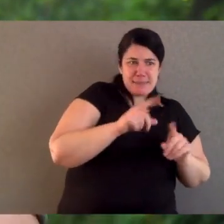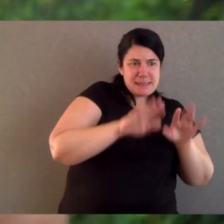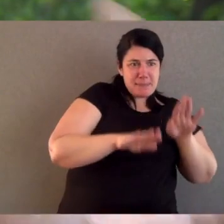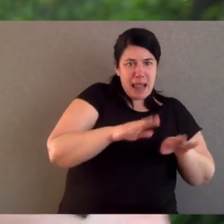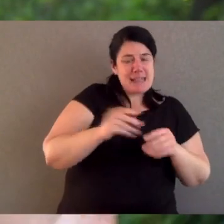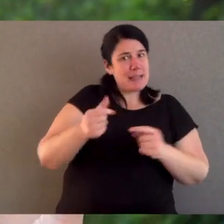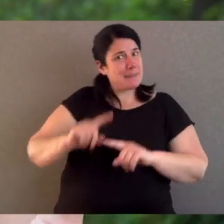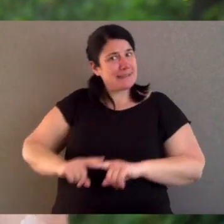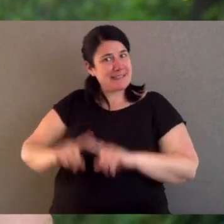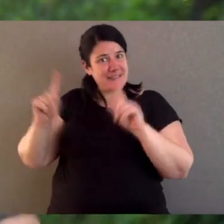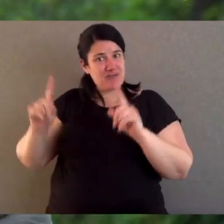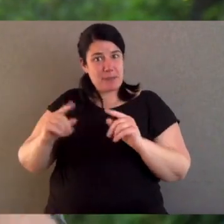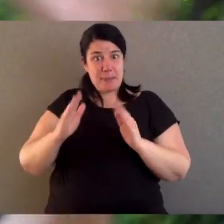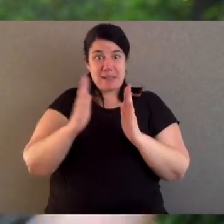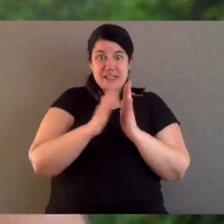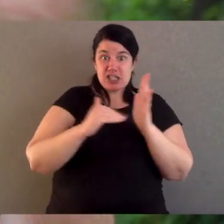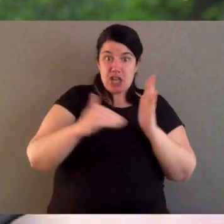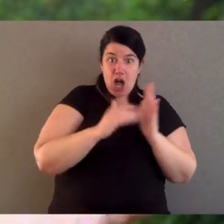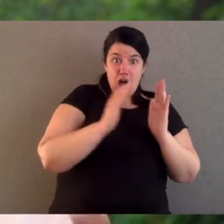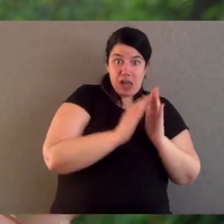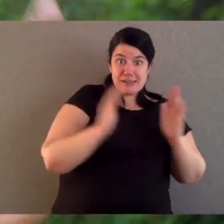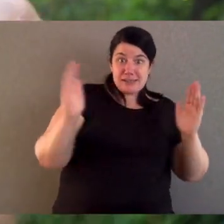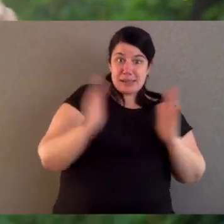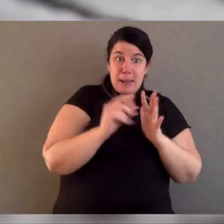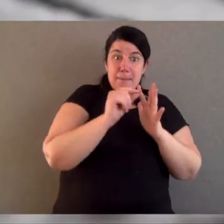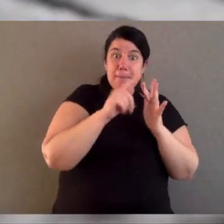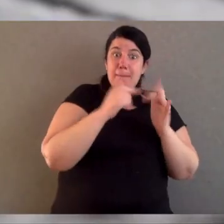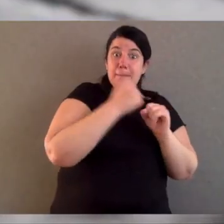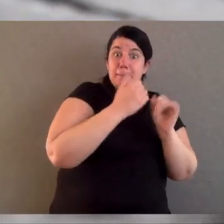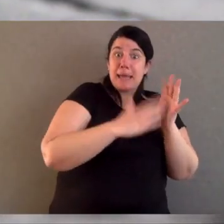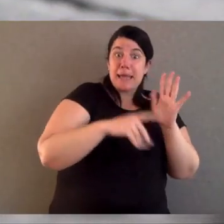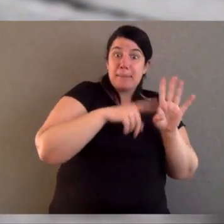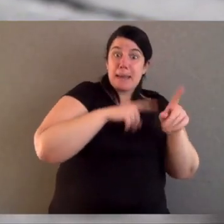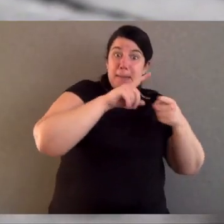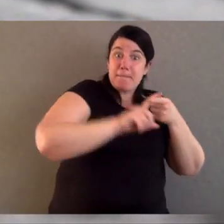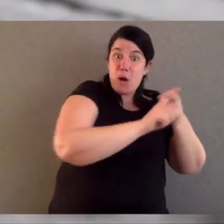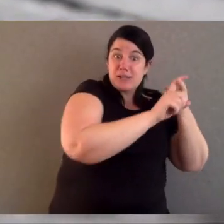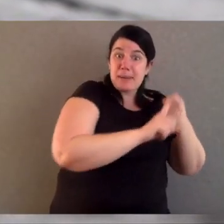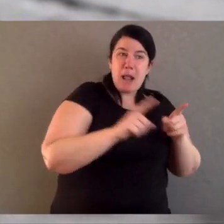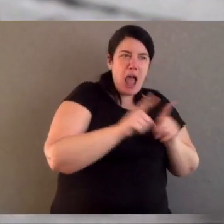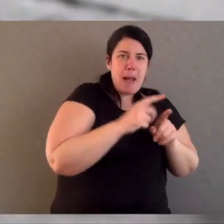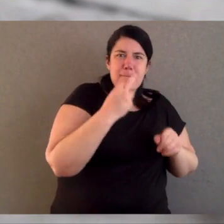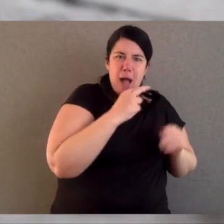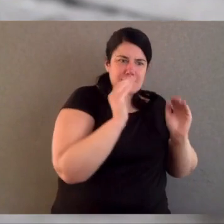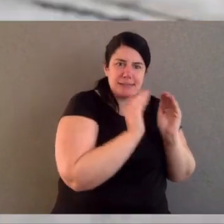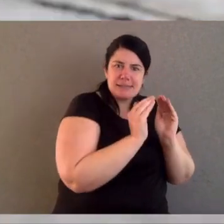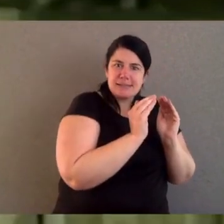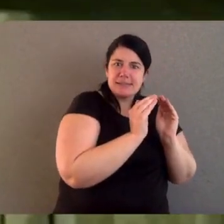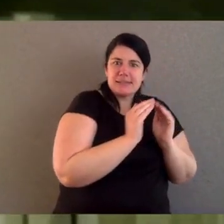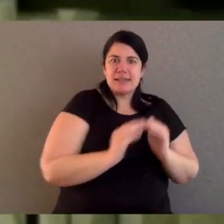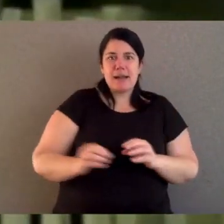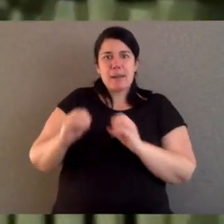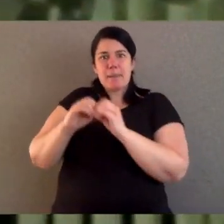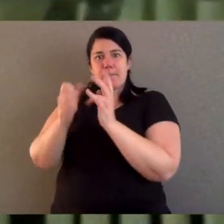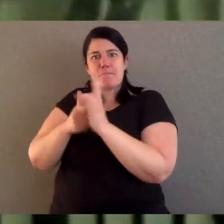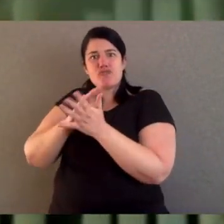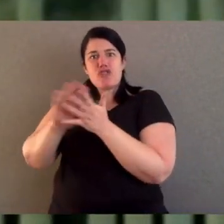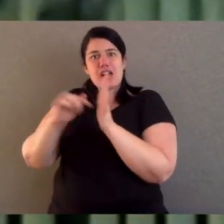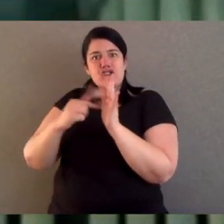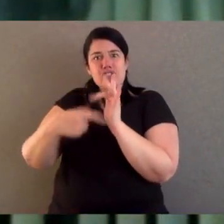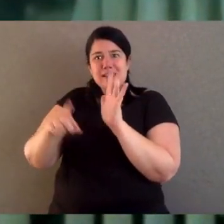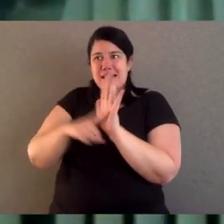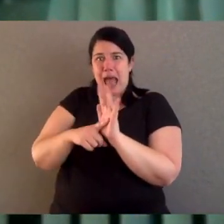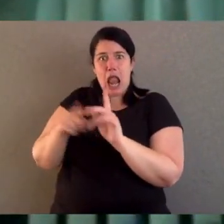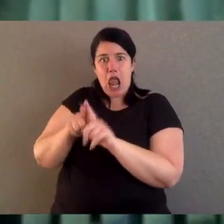there are differences. Some of it is just in the size. We've got pygmy possums that are the size of mice, and we've got brush tail possums that are the